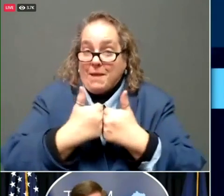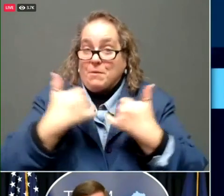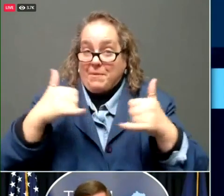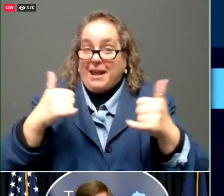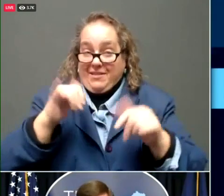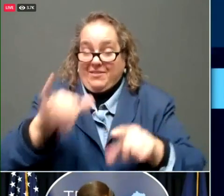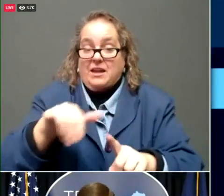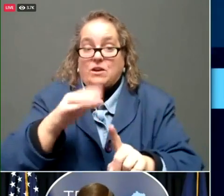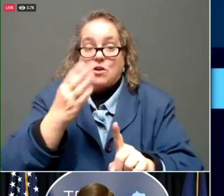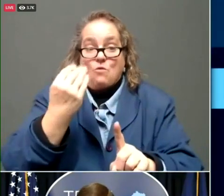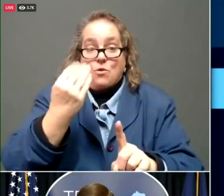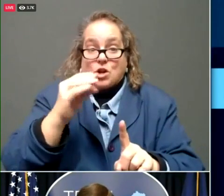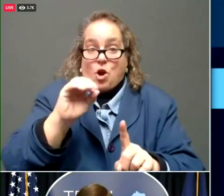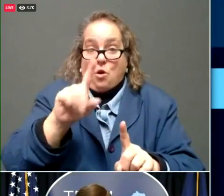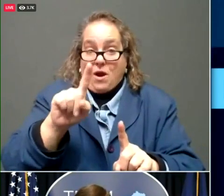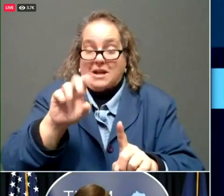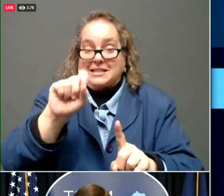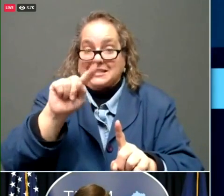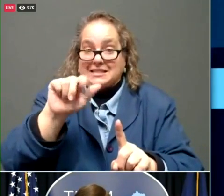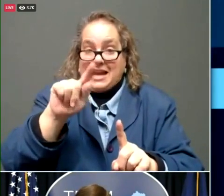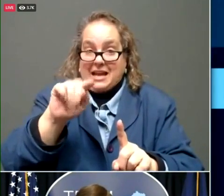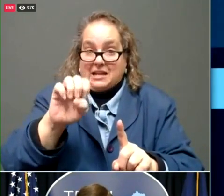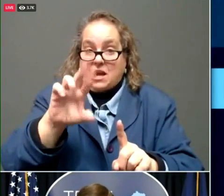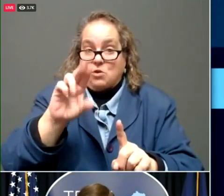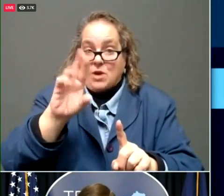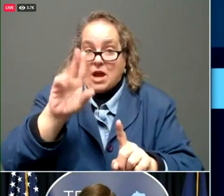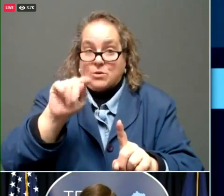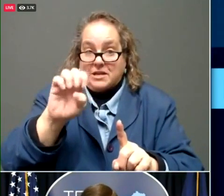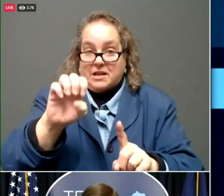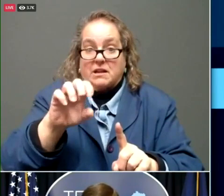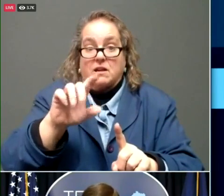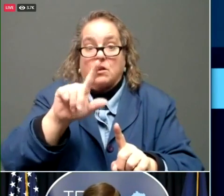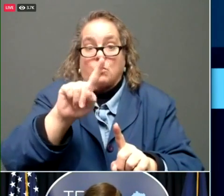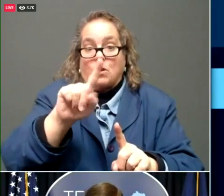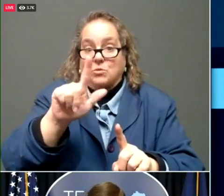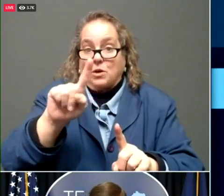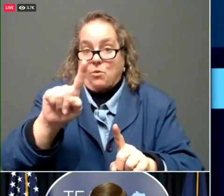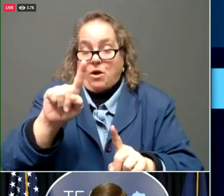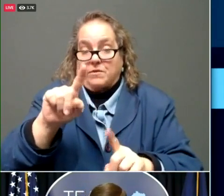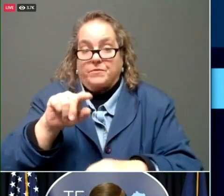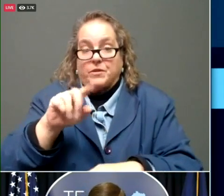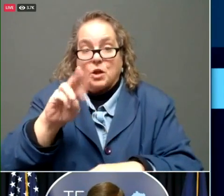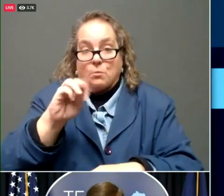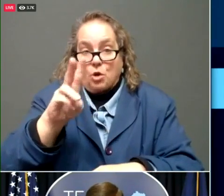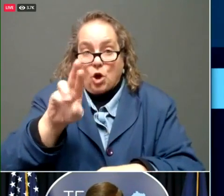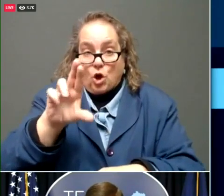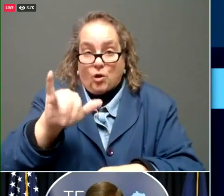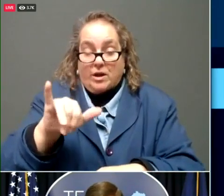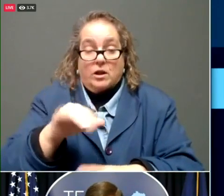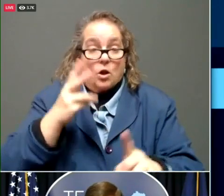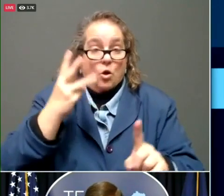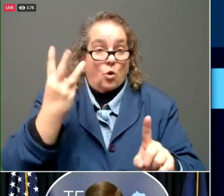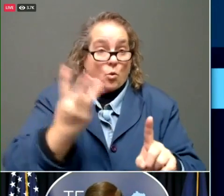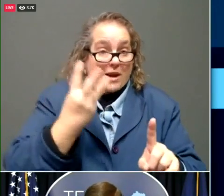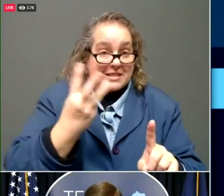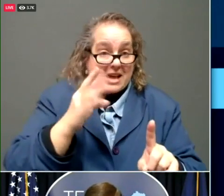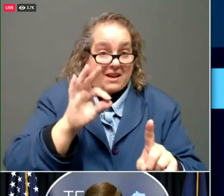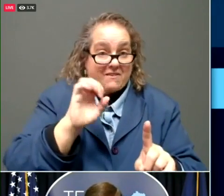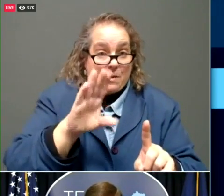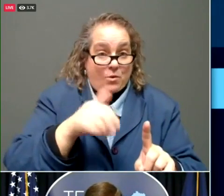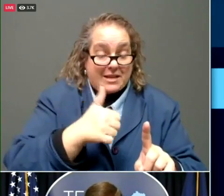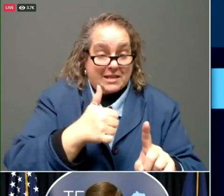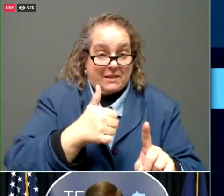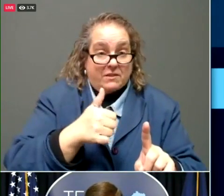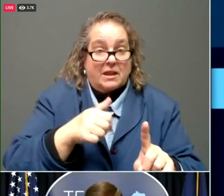121 in Murray. It's going to be Wednesday, February 10th will be the first day, 8 a.m. to noon,